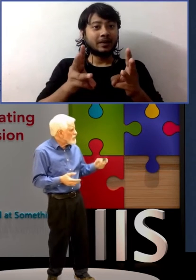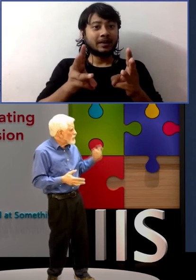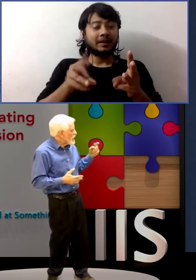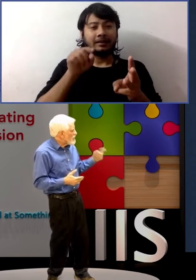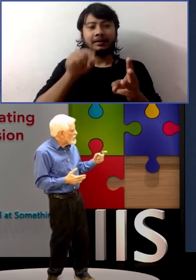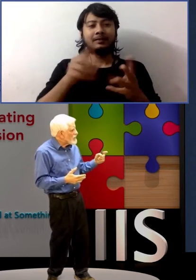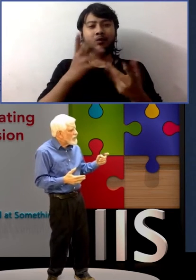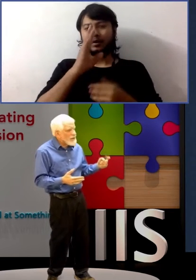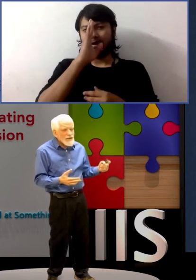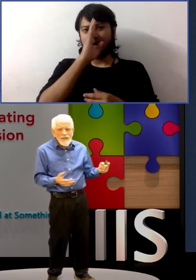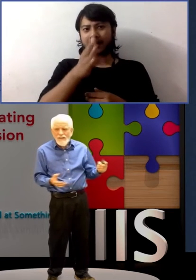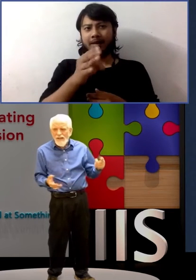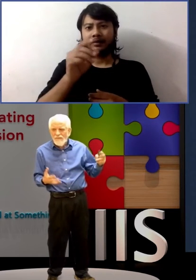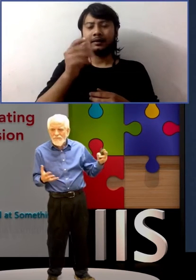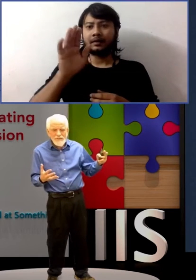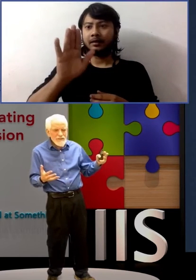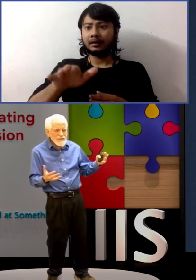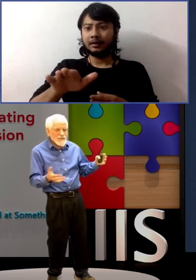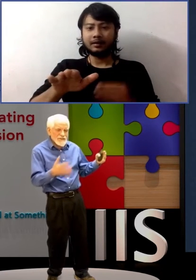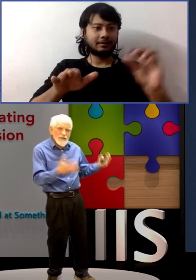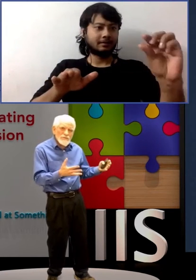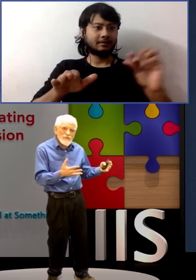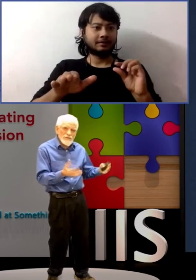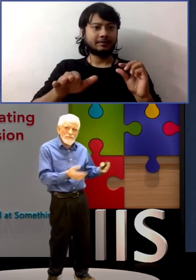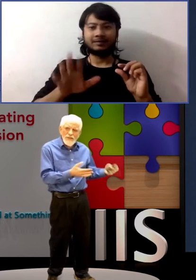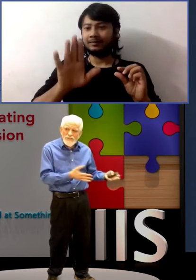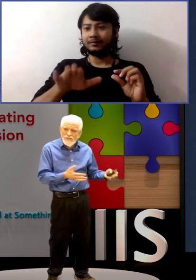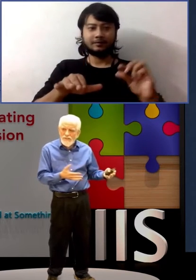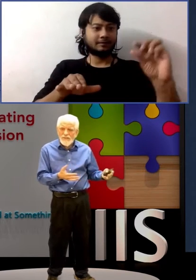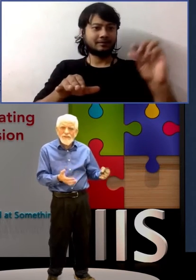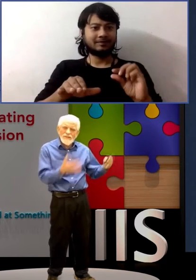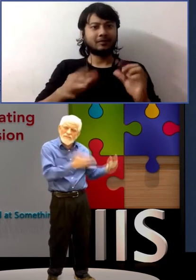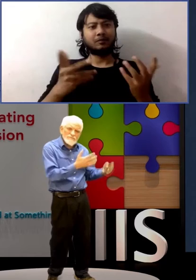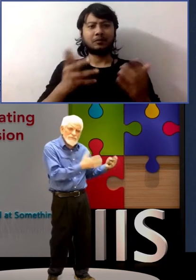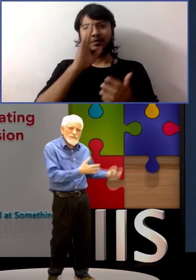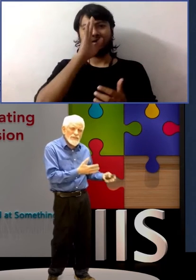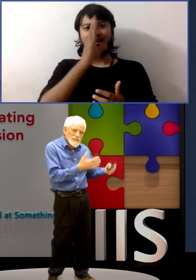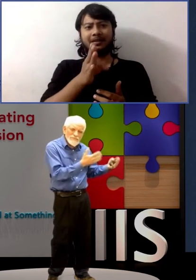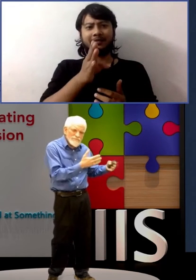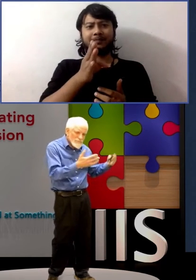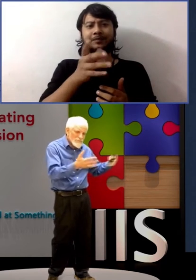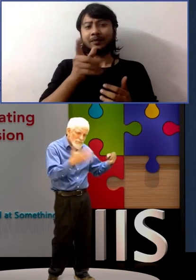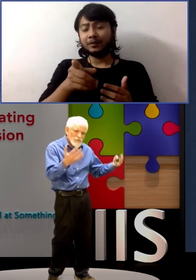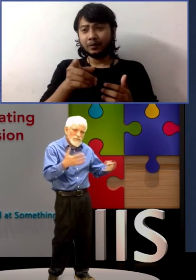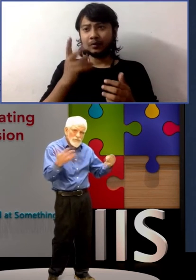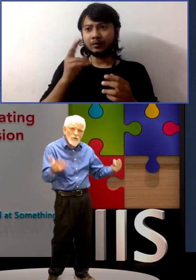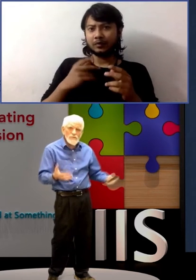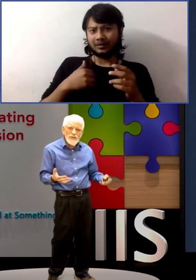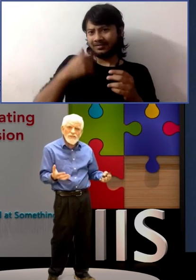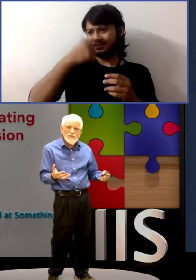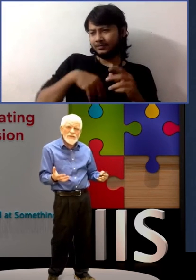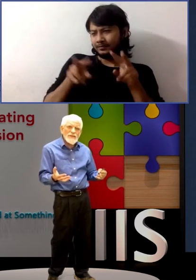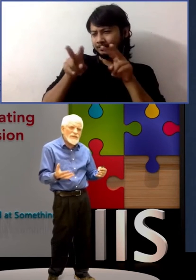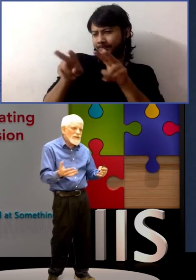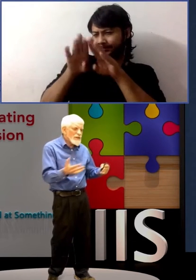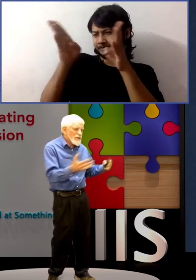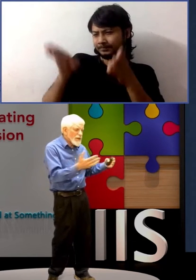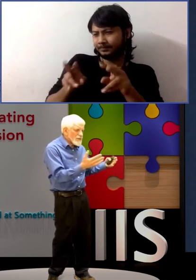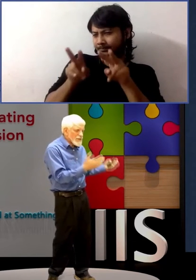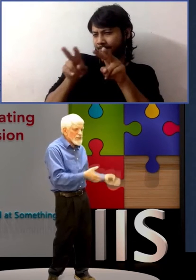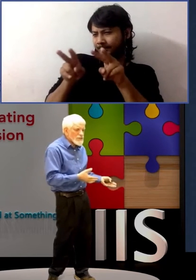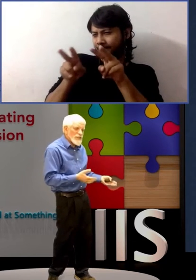You have the behavior, you have the label, you measure it, and then you do the reward-punishment thing,